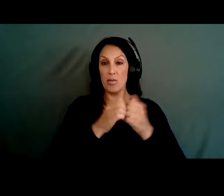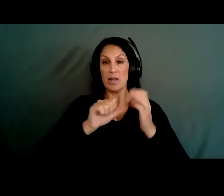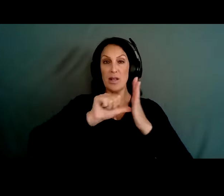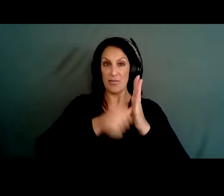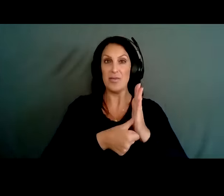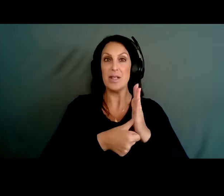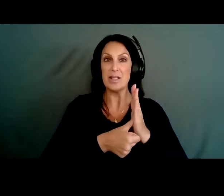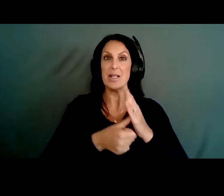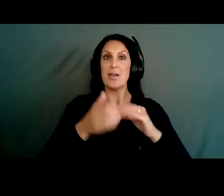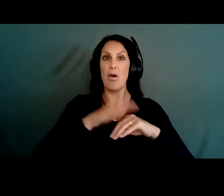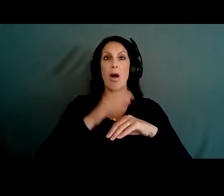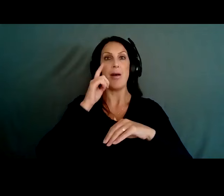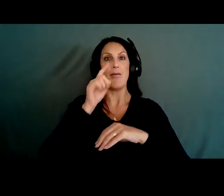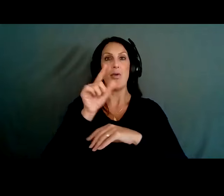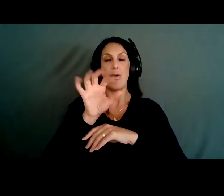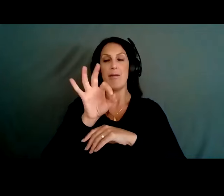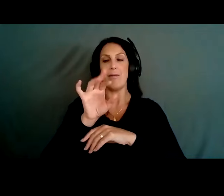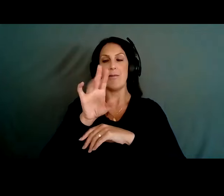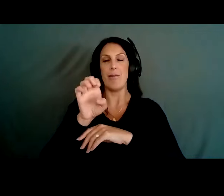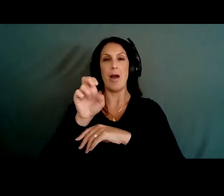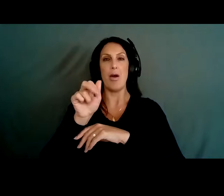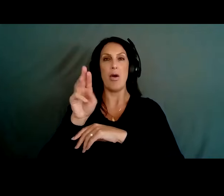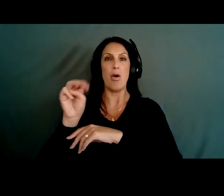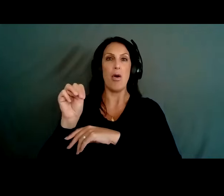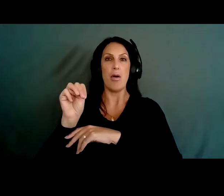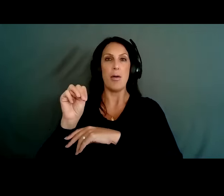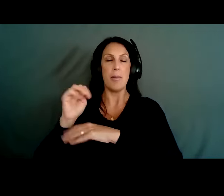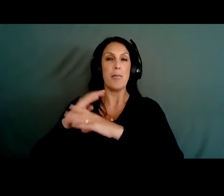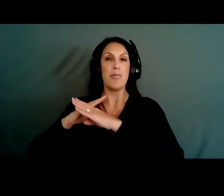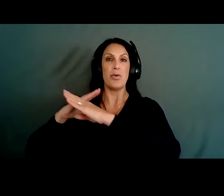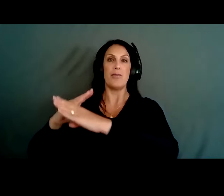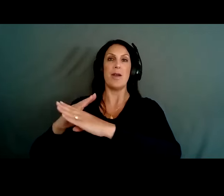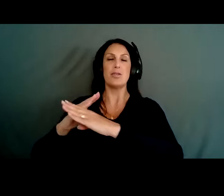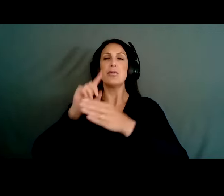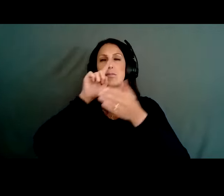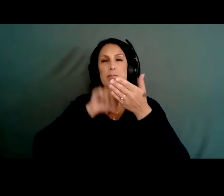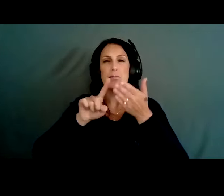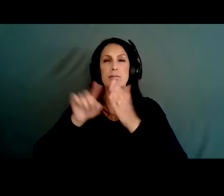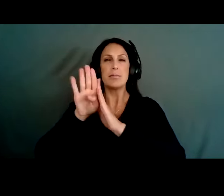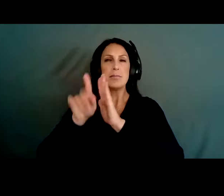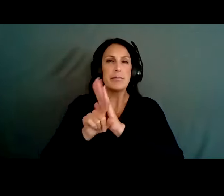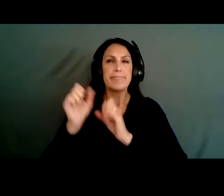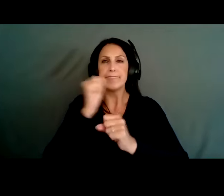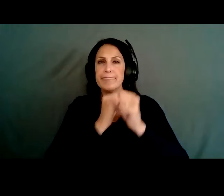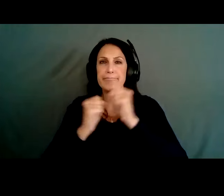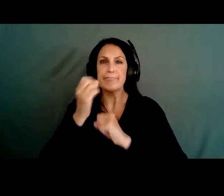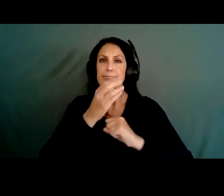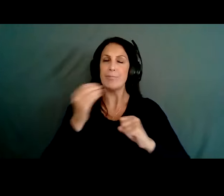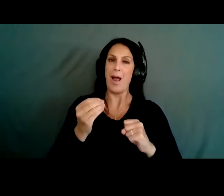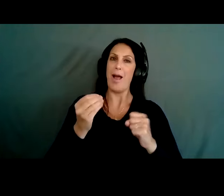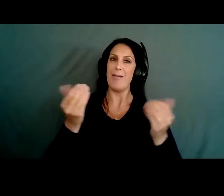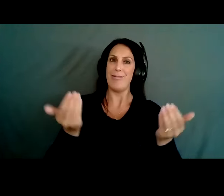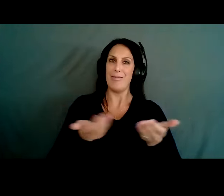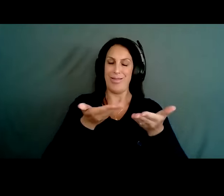approaches to firearm suicide prevention. The presentation will incorporate background research on the topic as well as strategies and practical applications for